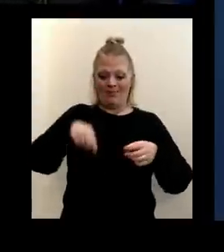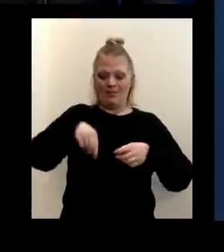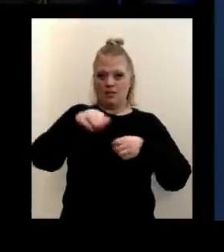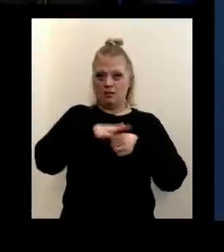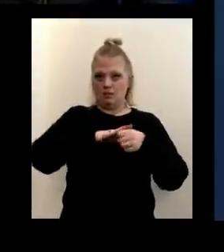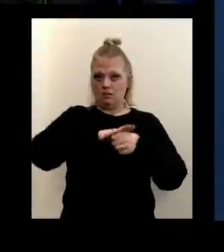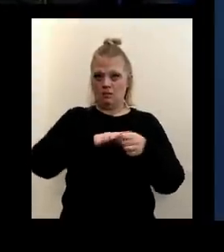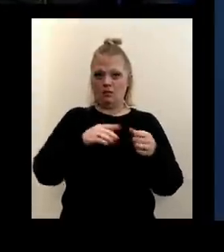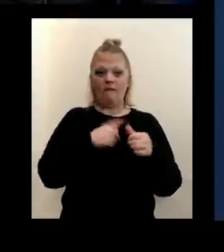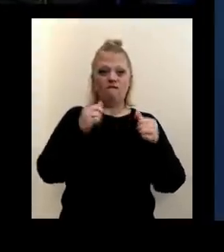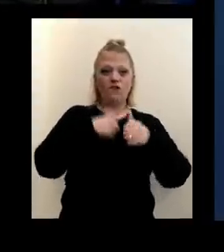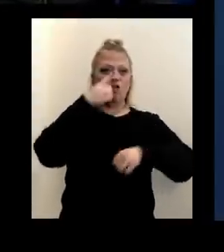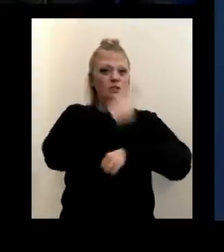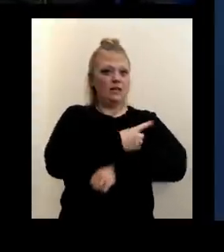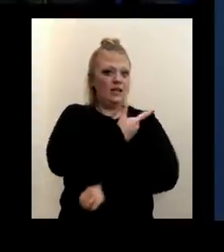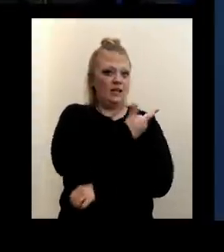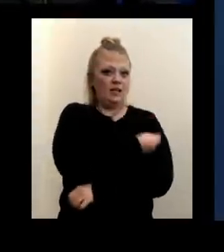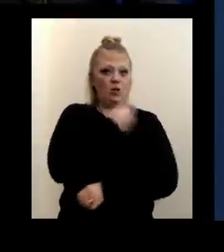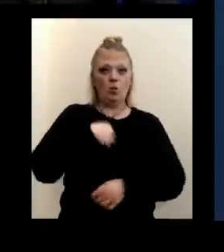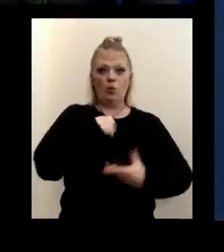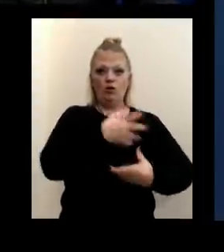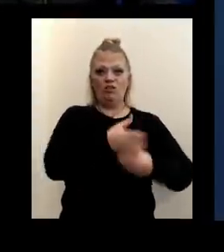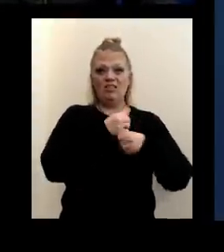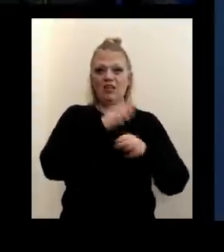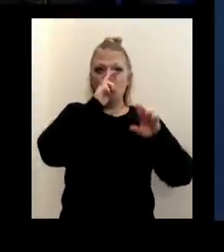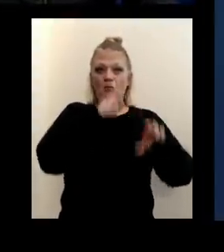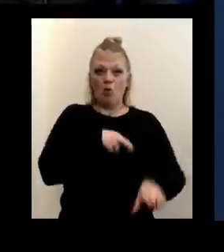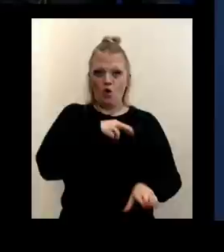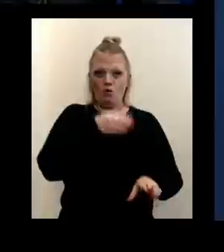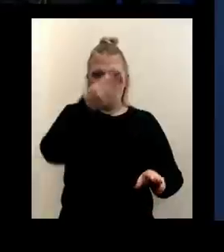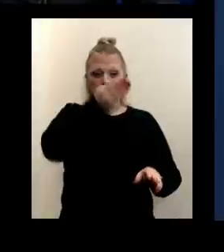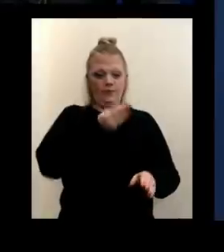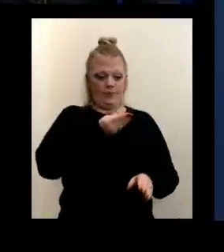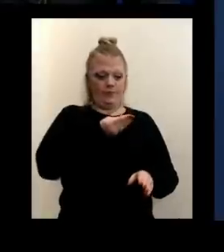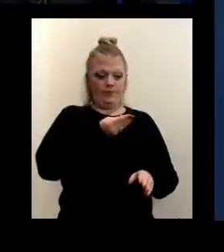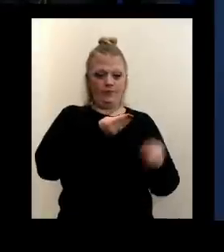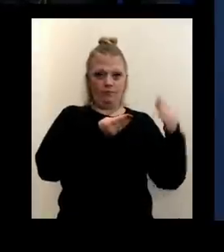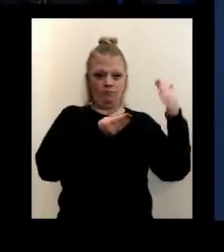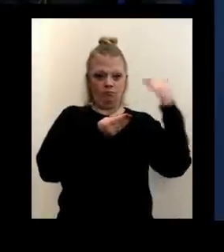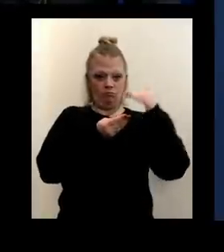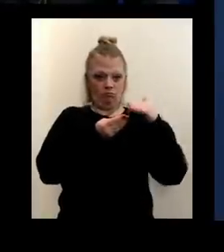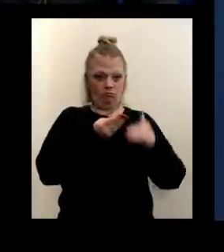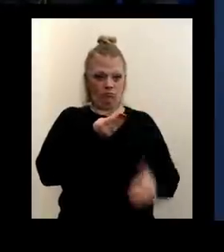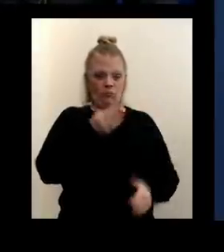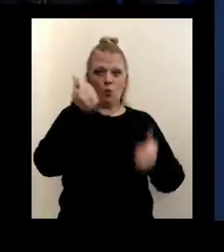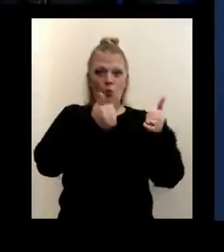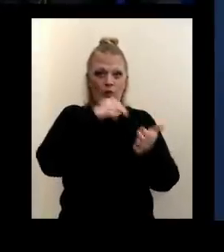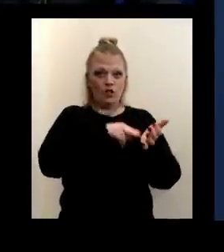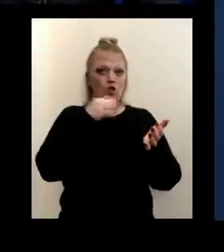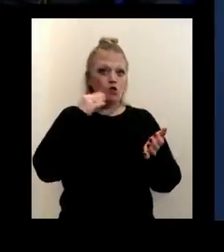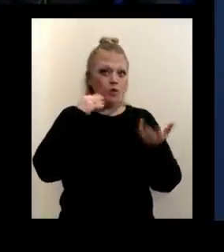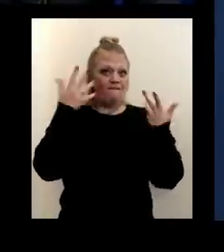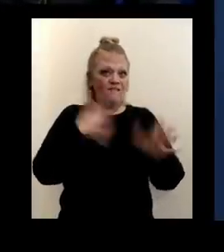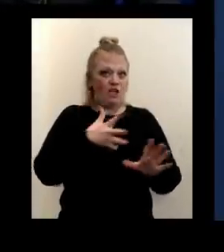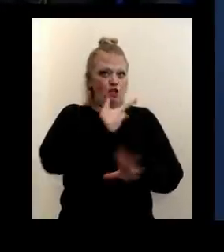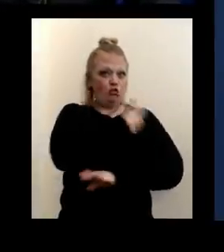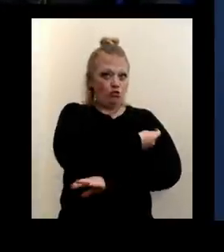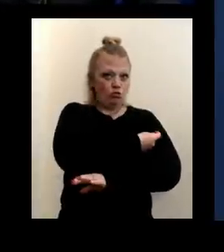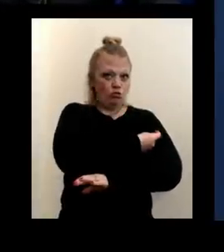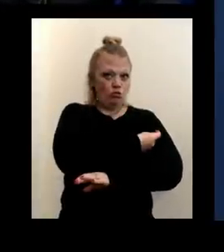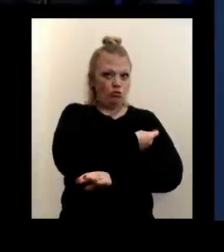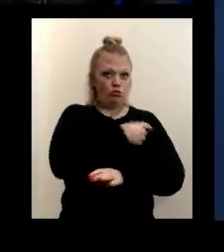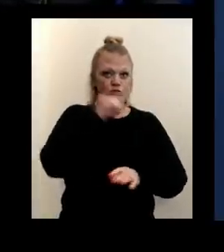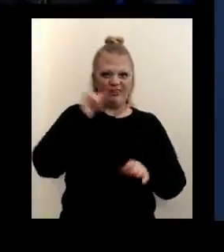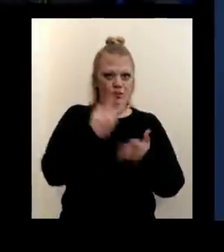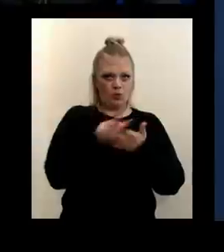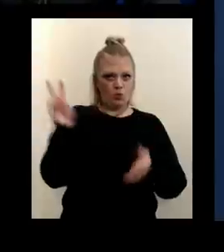On the first day of vaccinations, we received a report noting which nursing homes were vaccinated in Erie County. That